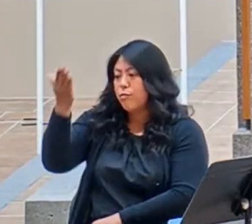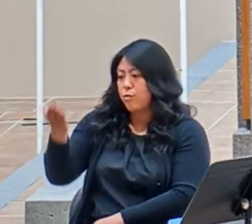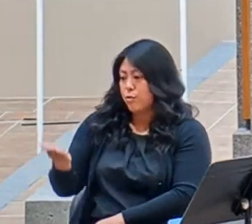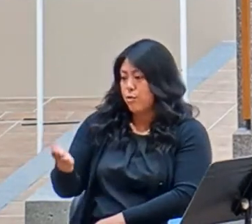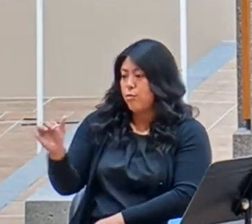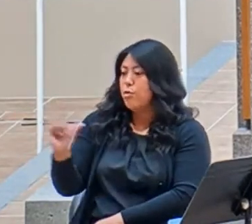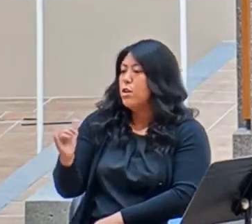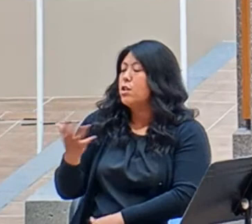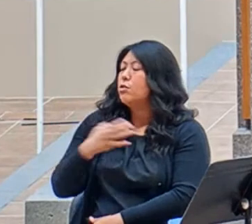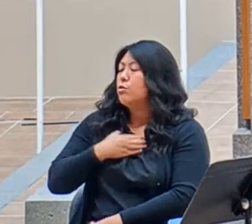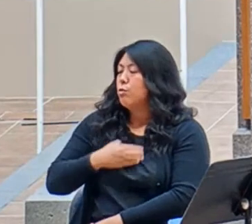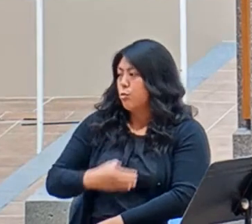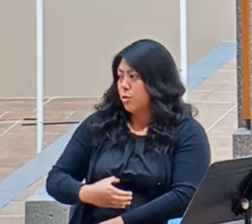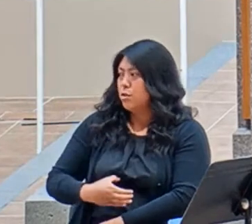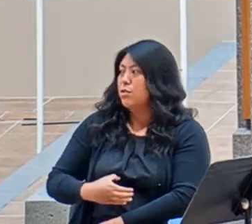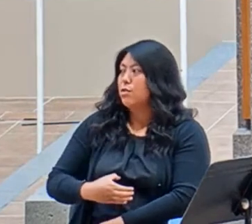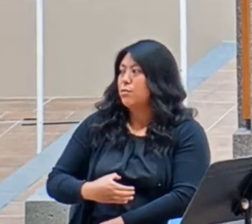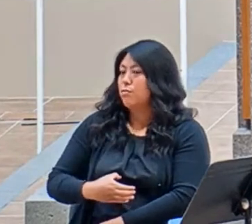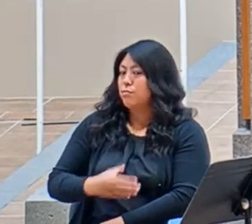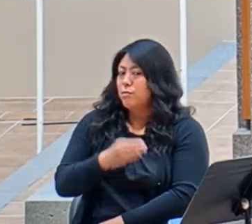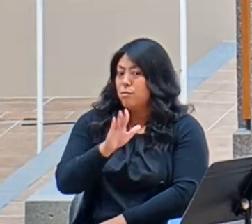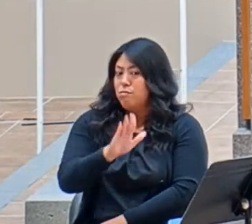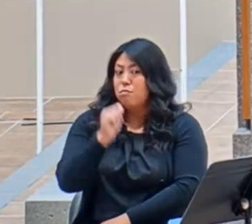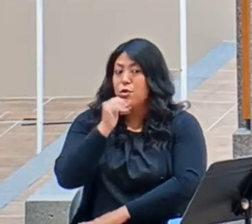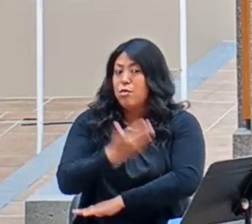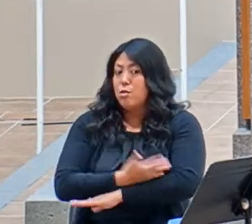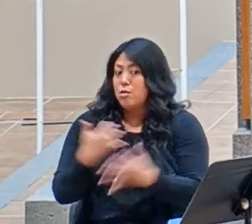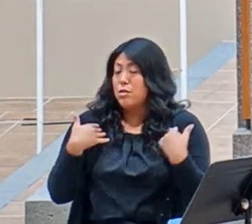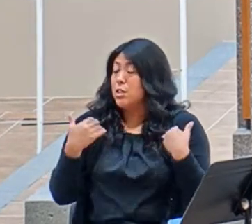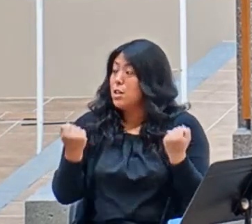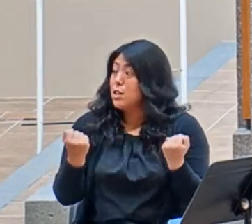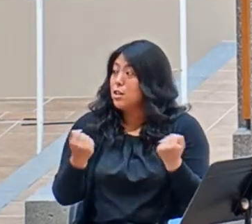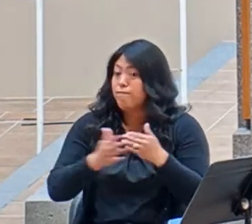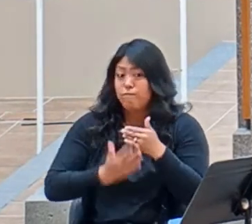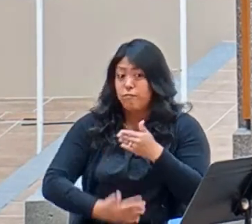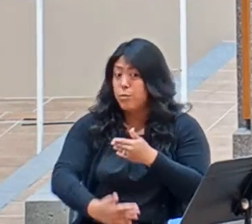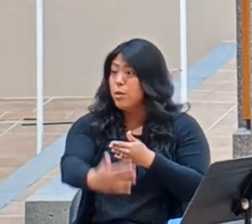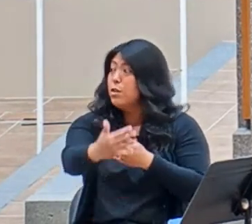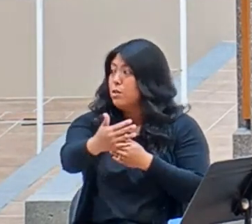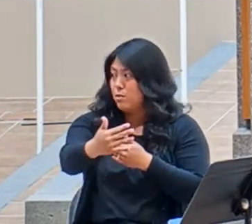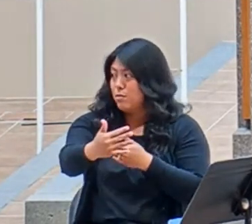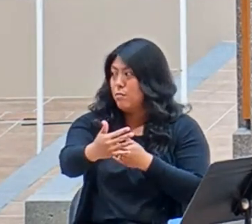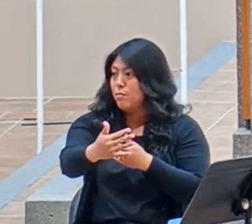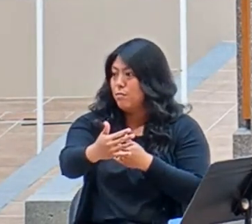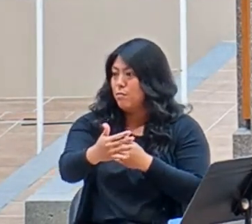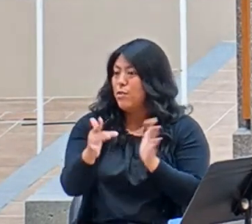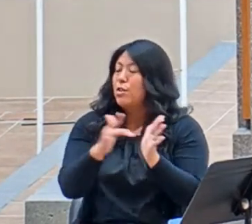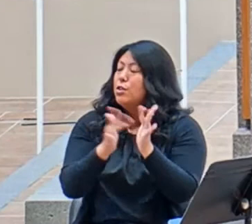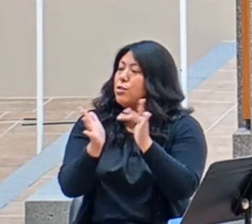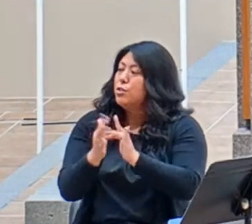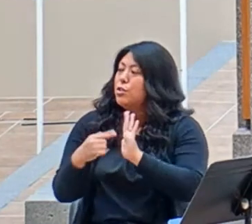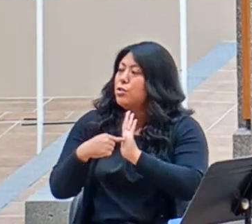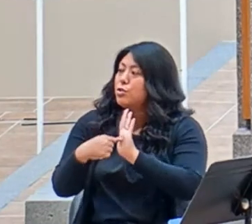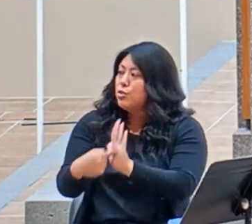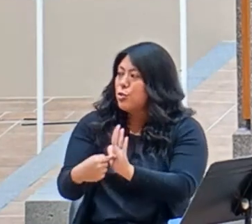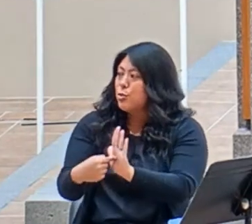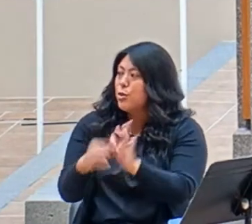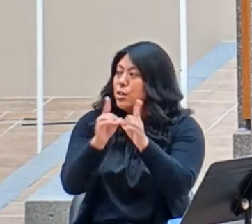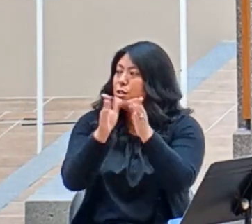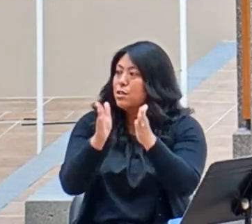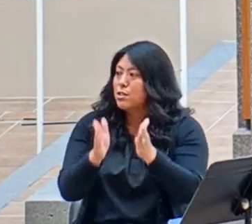wish. And the woman's daughter is healed from that hour. Jesus is showing his disciples